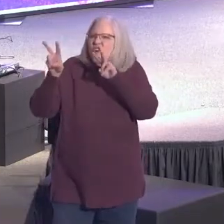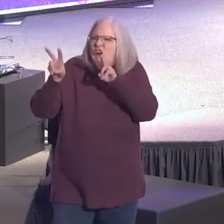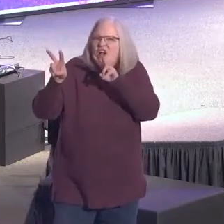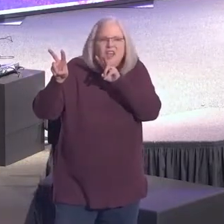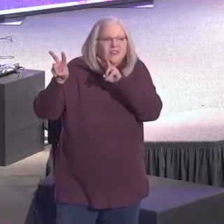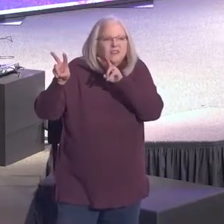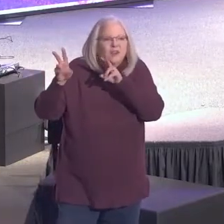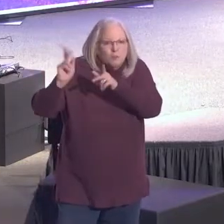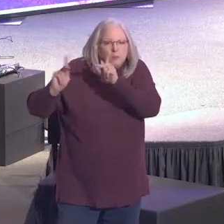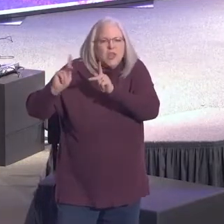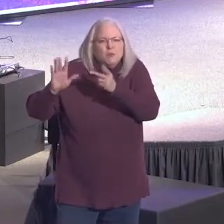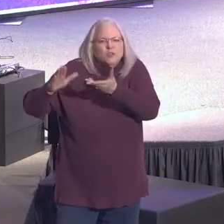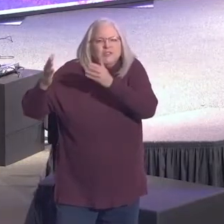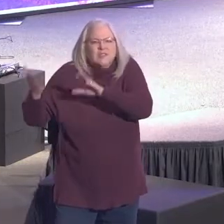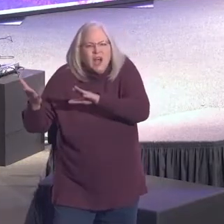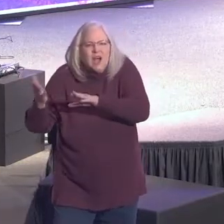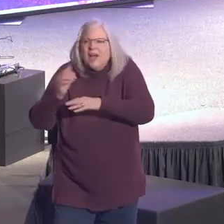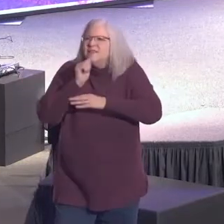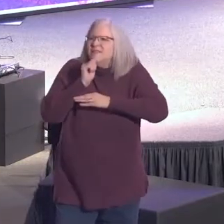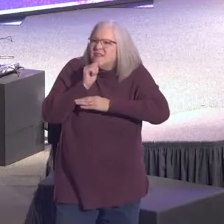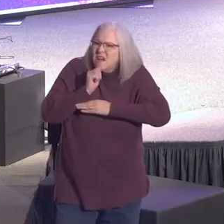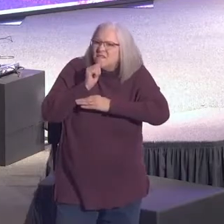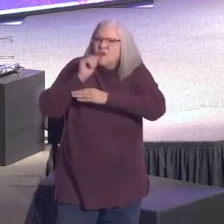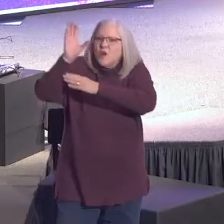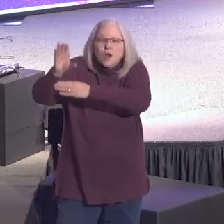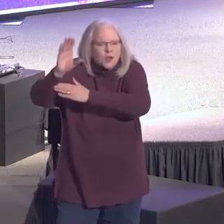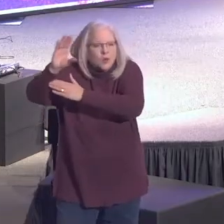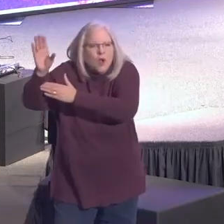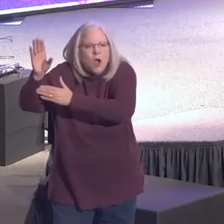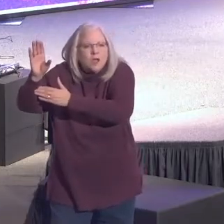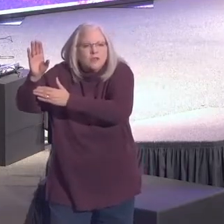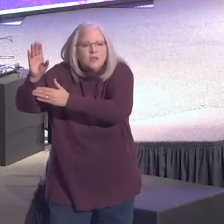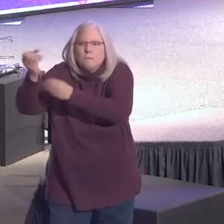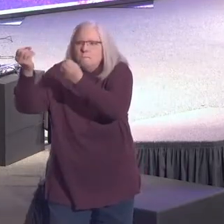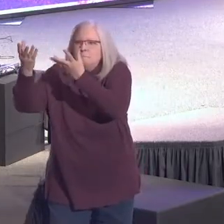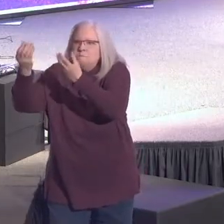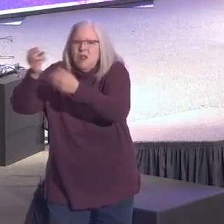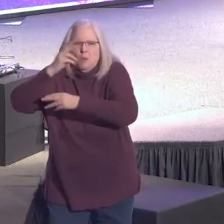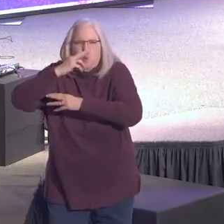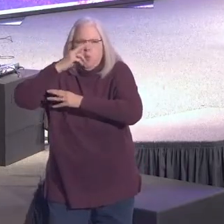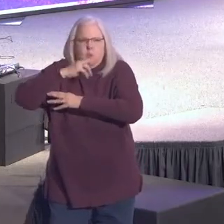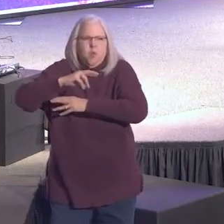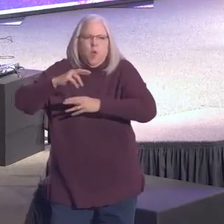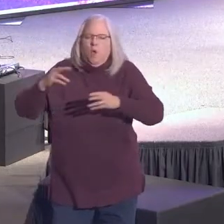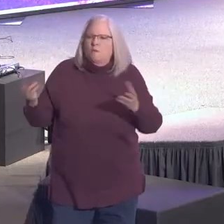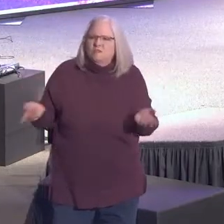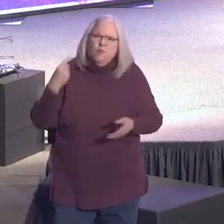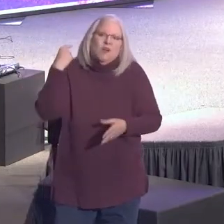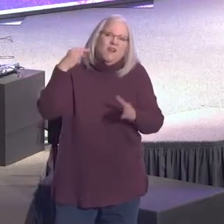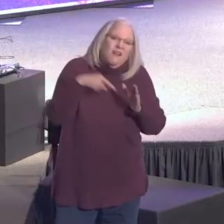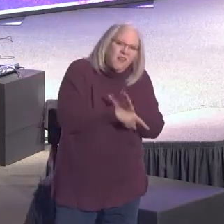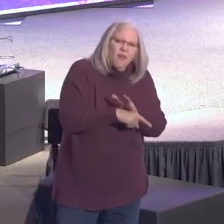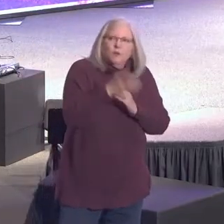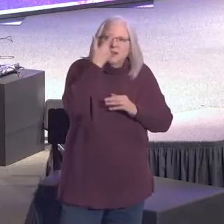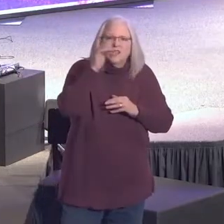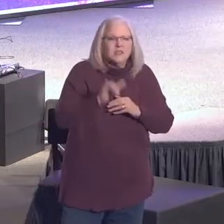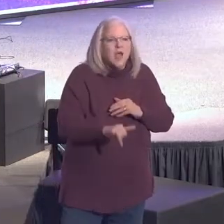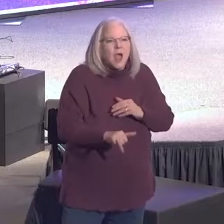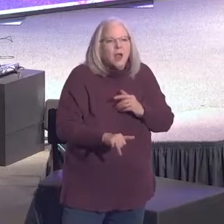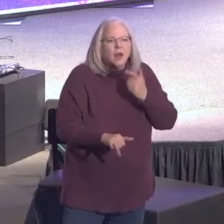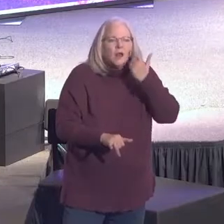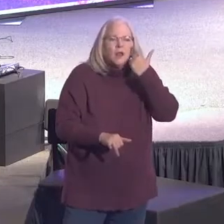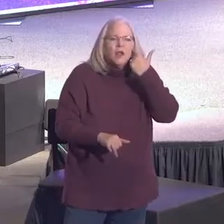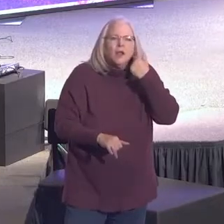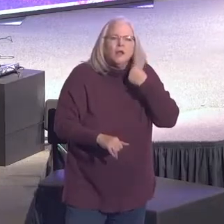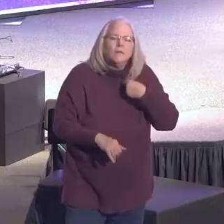Because they saw what suffering and what sacrifice came with the cross. And he was saying to them all, this was for everyone, not just a few